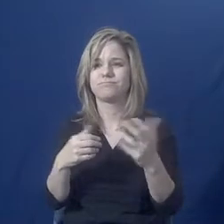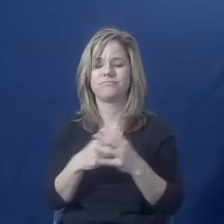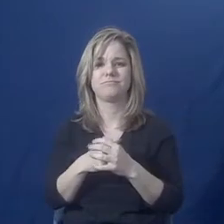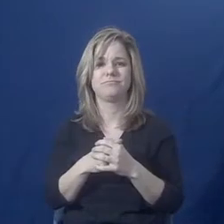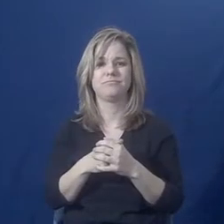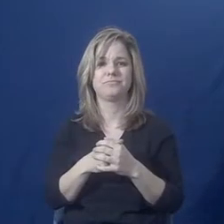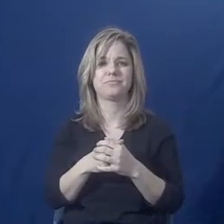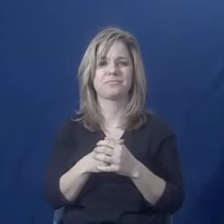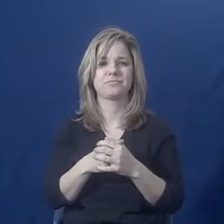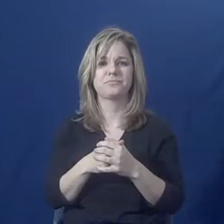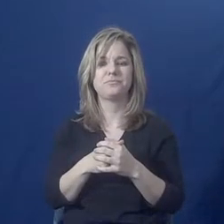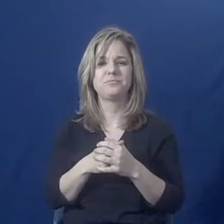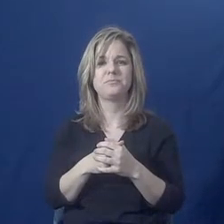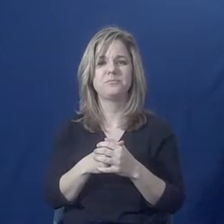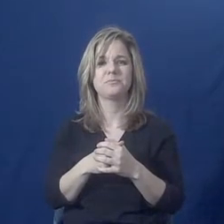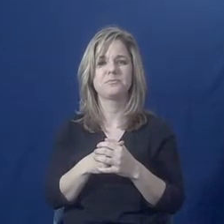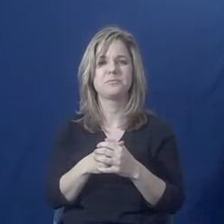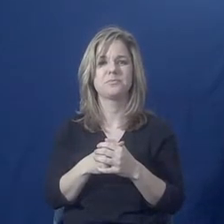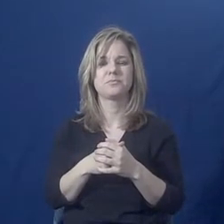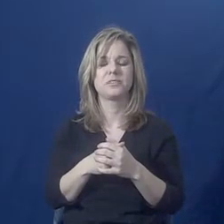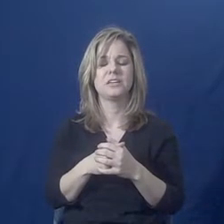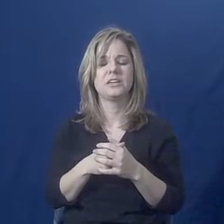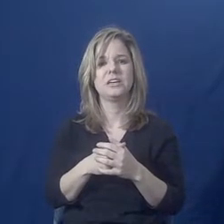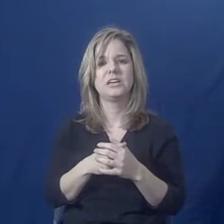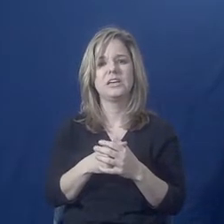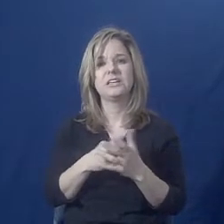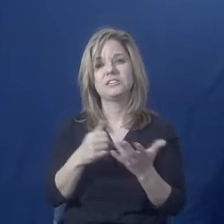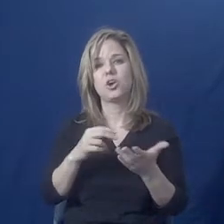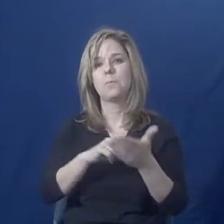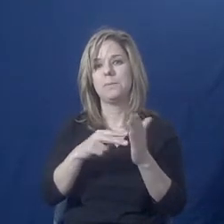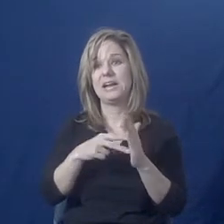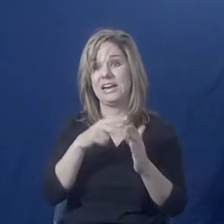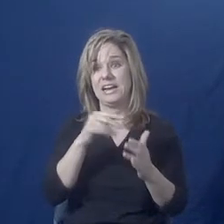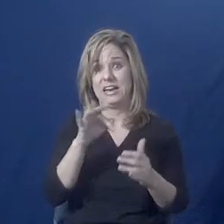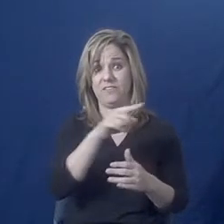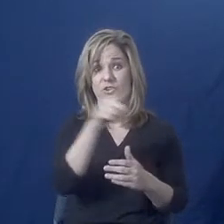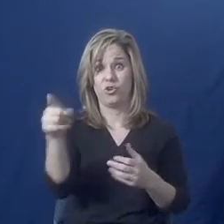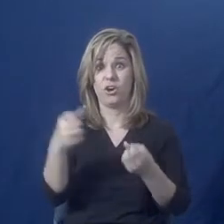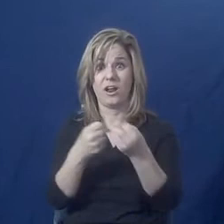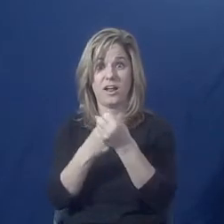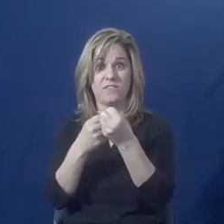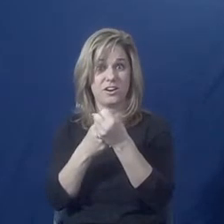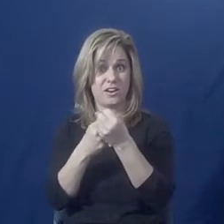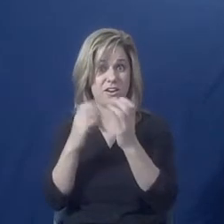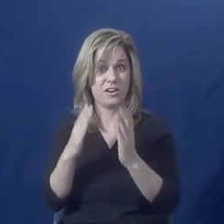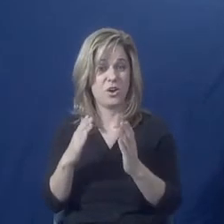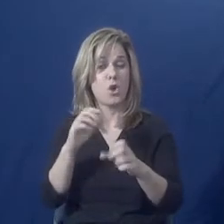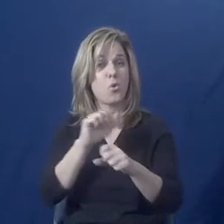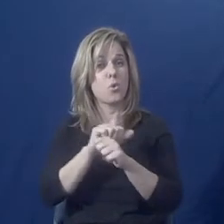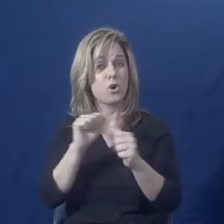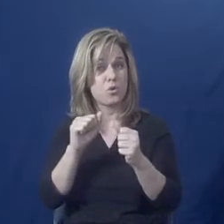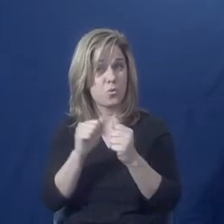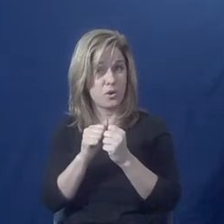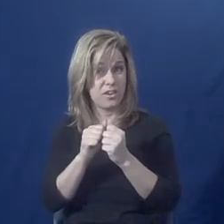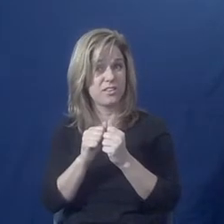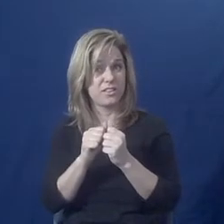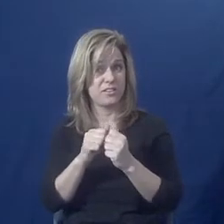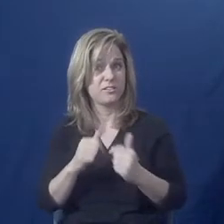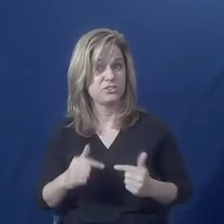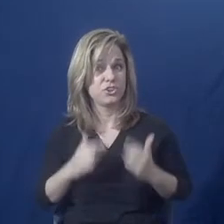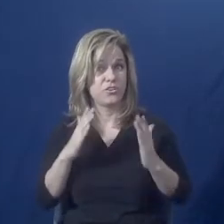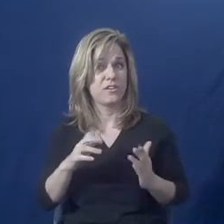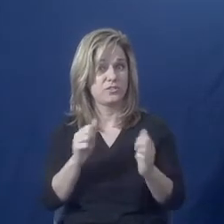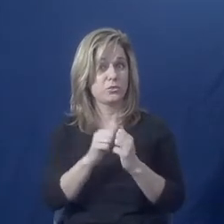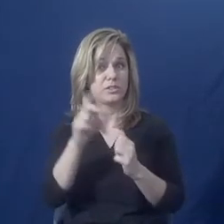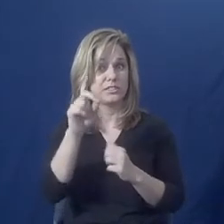too. So if you are an advocate and you're working with survivors who have disabilities or who are at death, it's really important to fully understand the ADA.